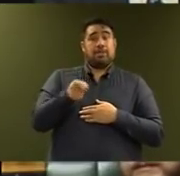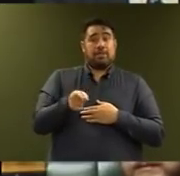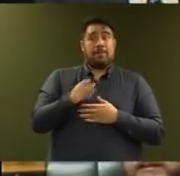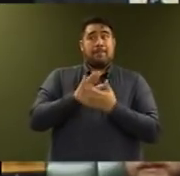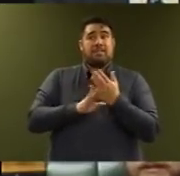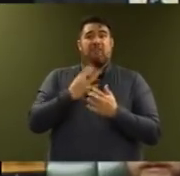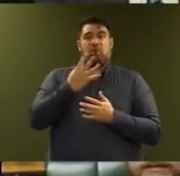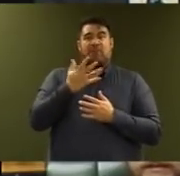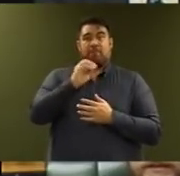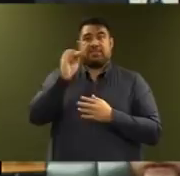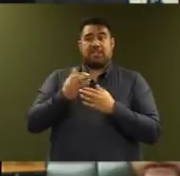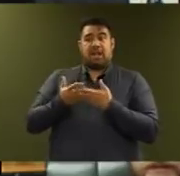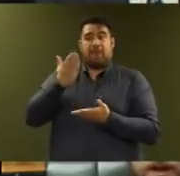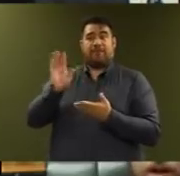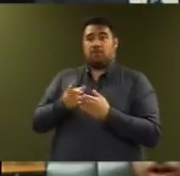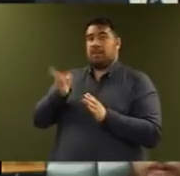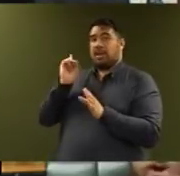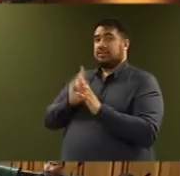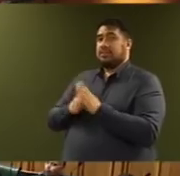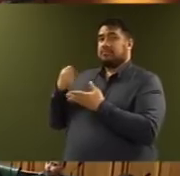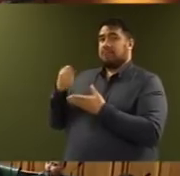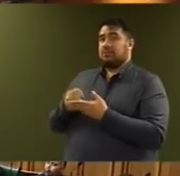per cent increase on last year's budget.